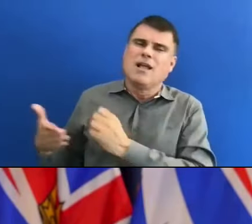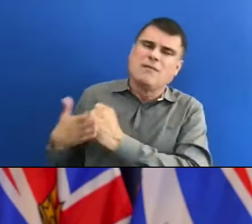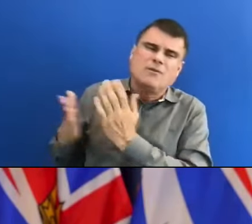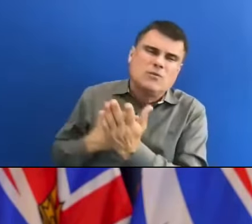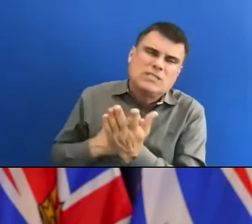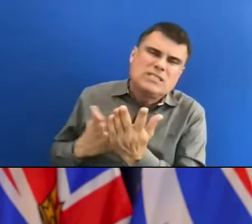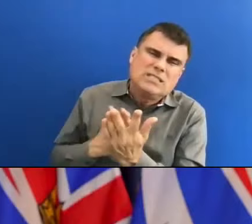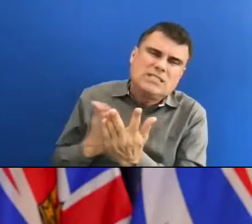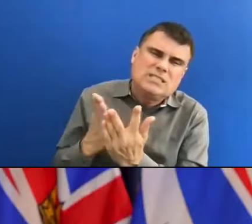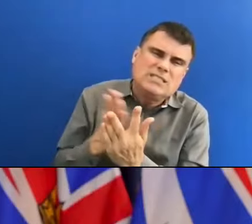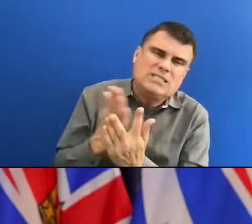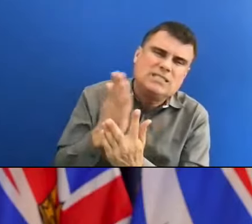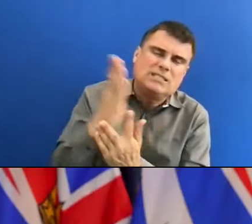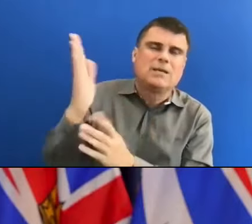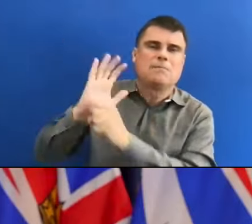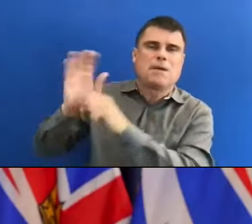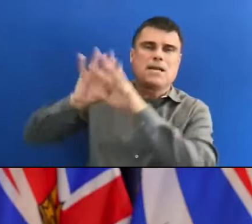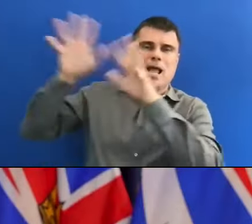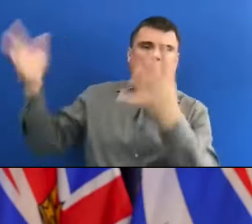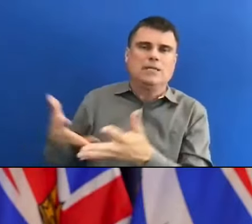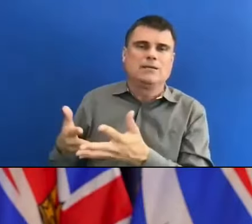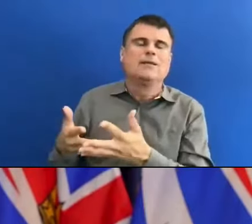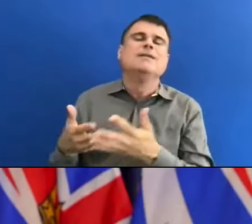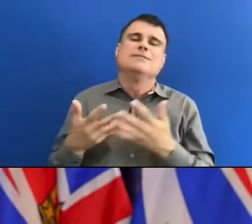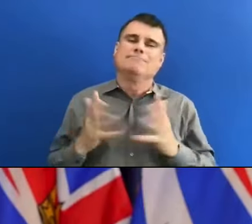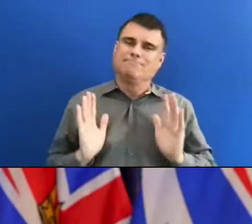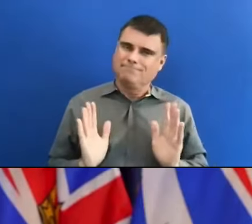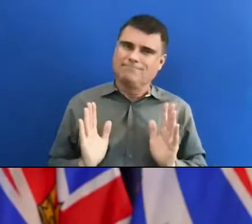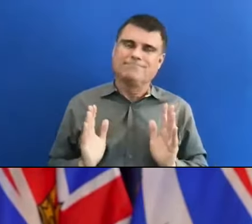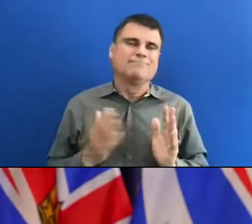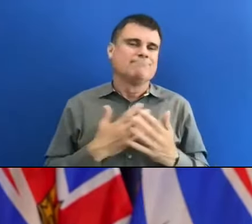well, I won't say any more. The period to come. Thank you.